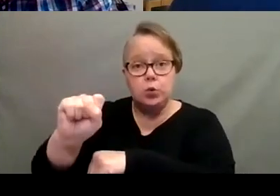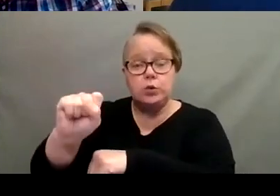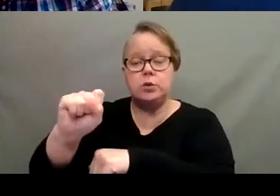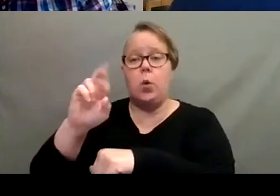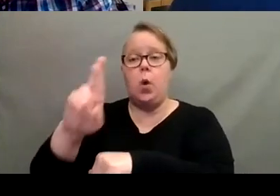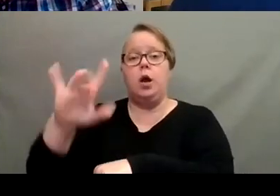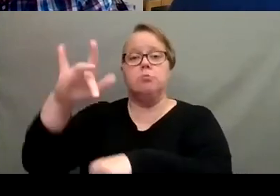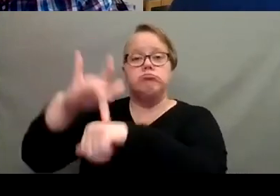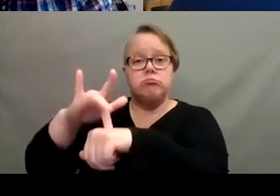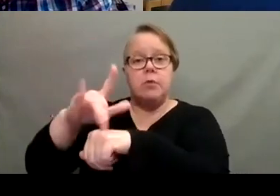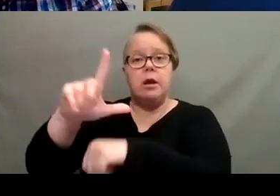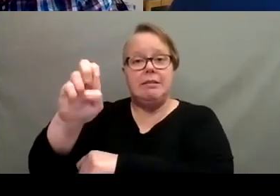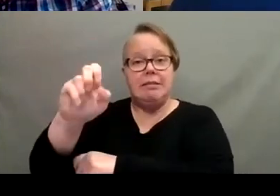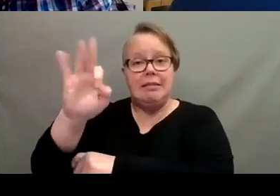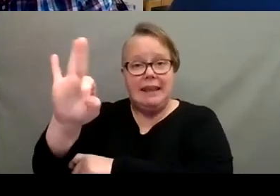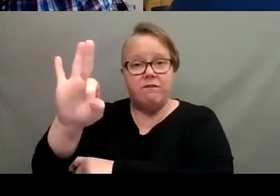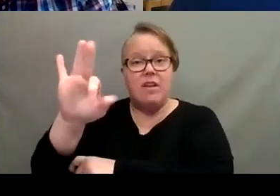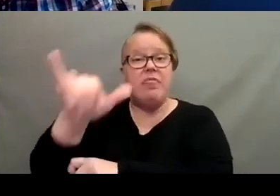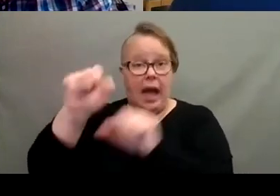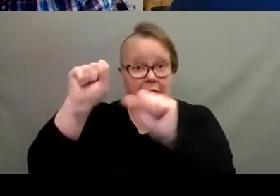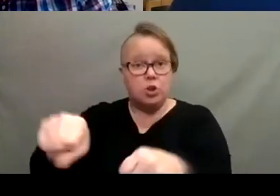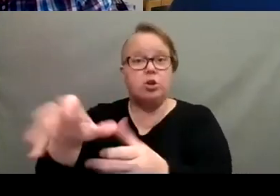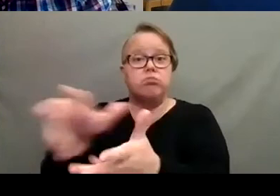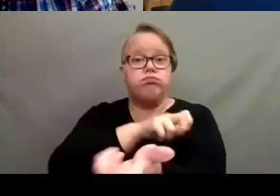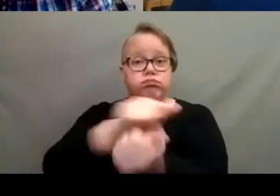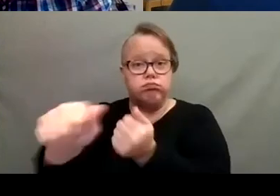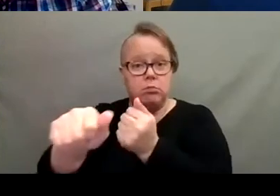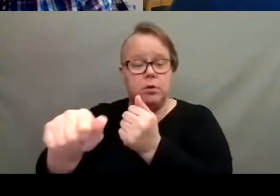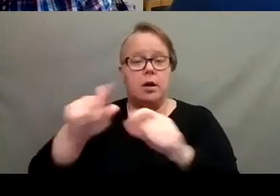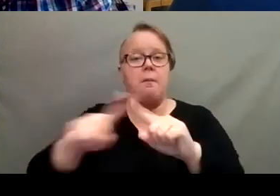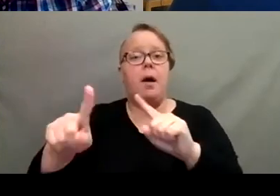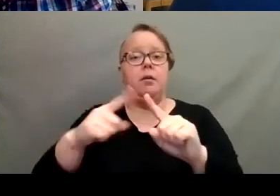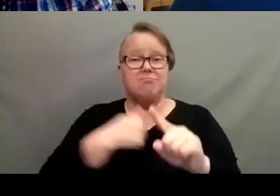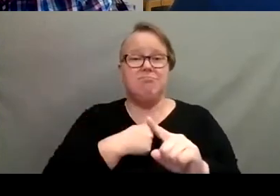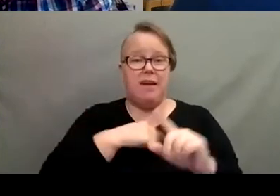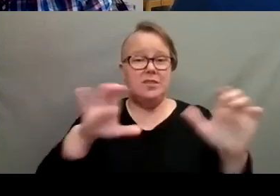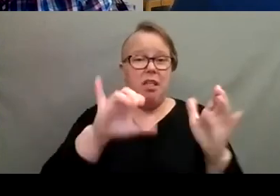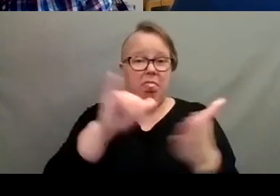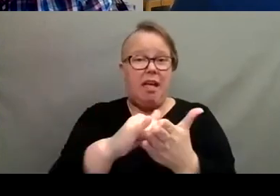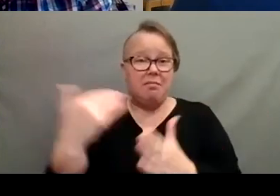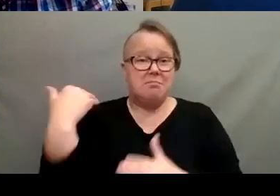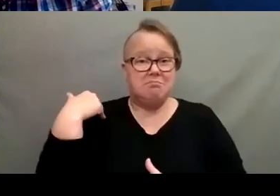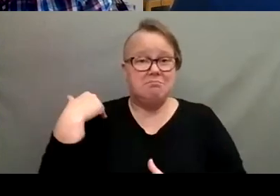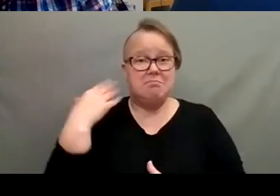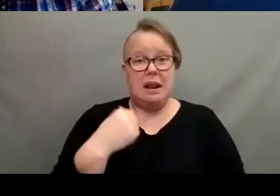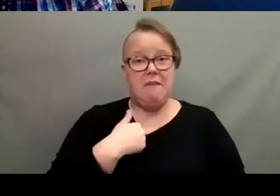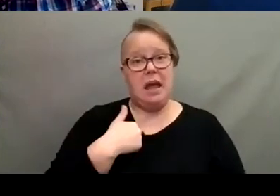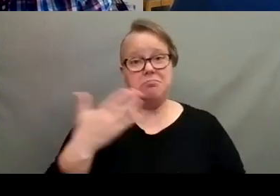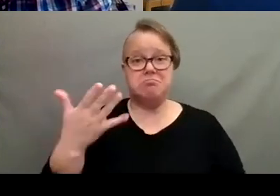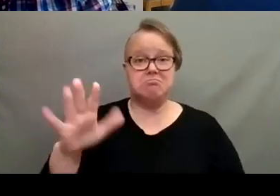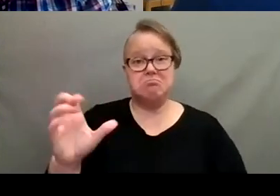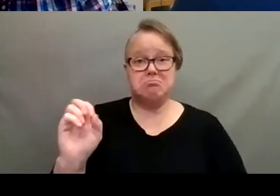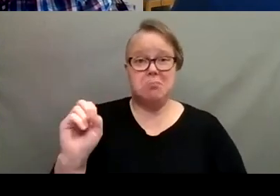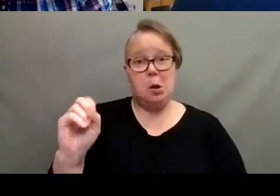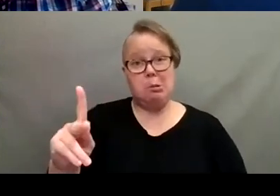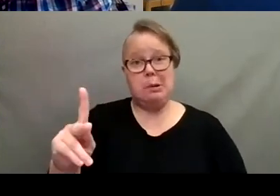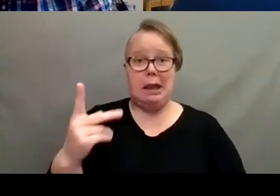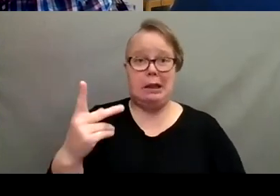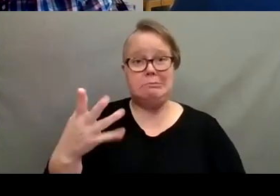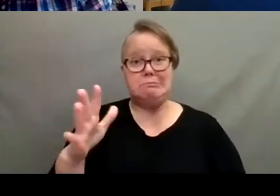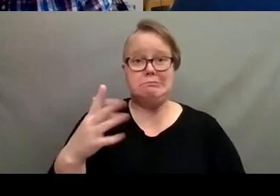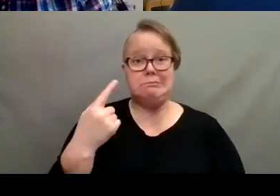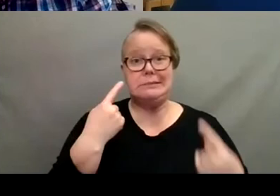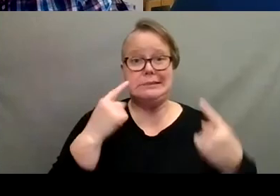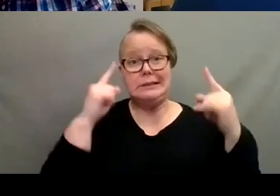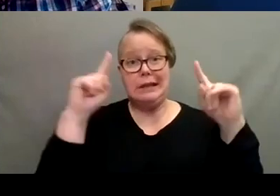uh, some damage. Uh, but I have indeed done it in the past and I've had okay success with it. I